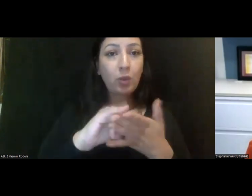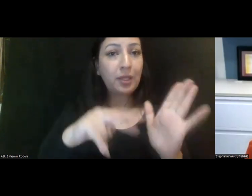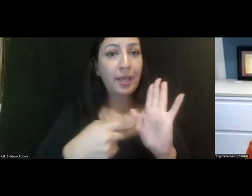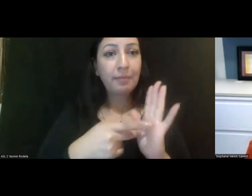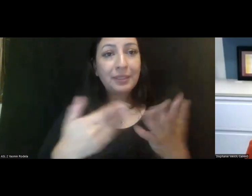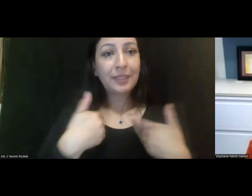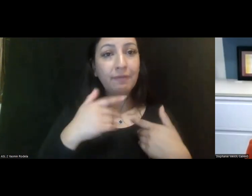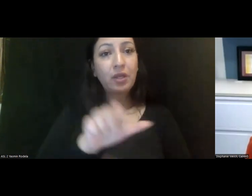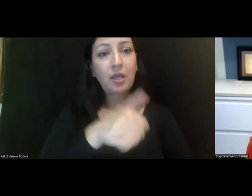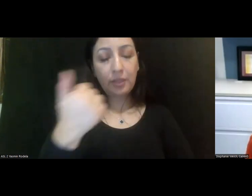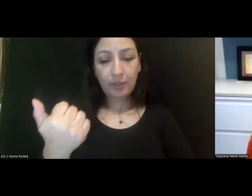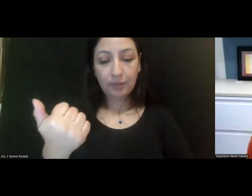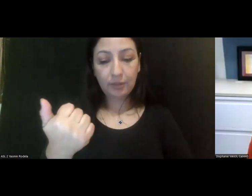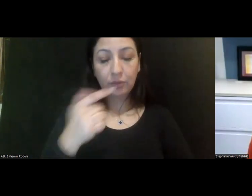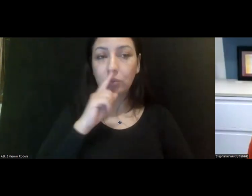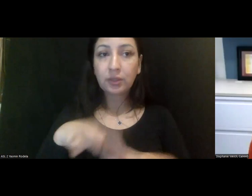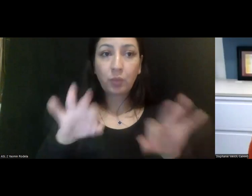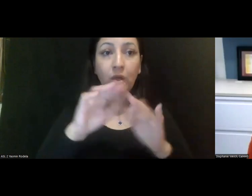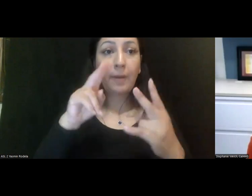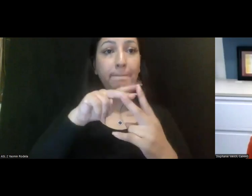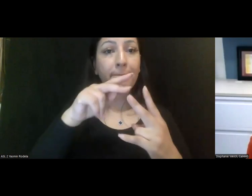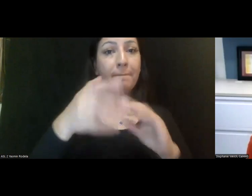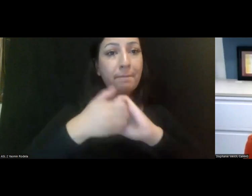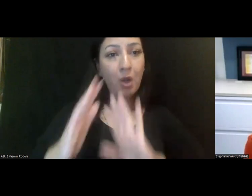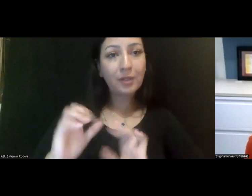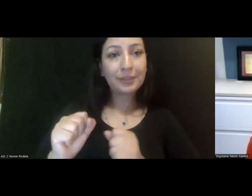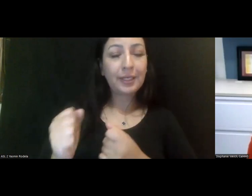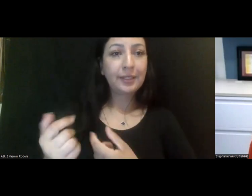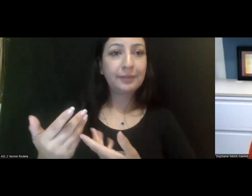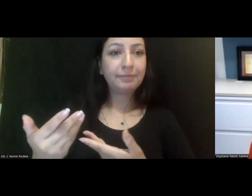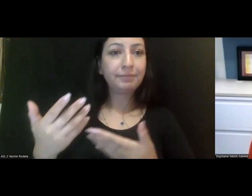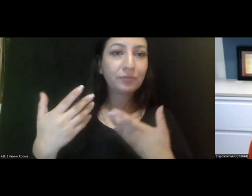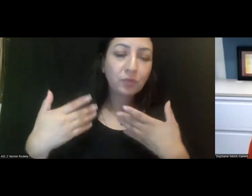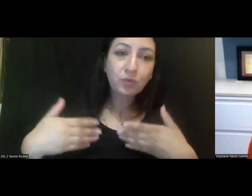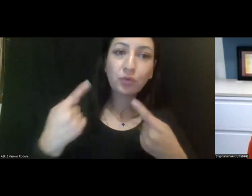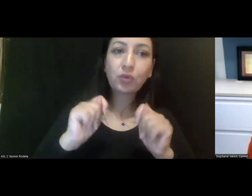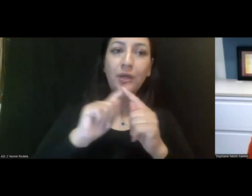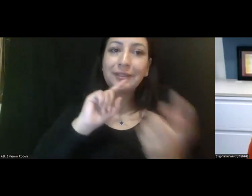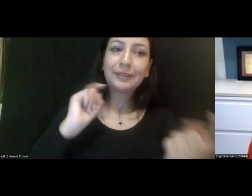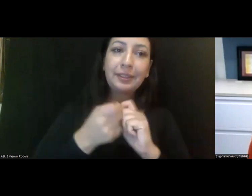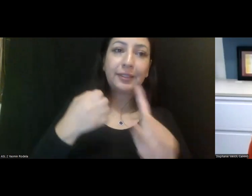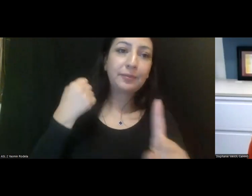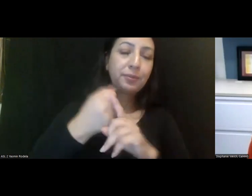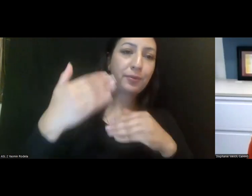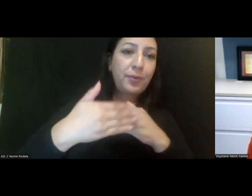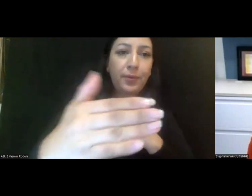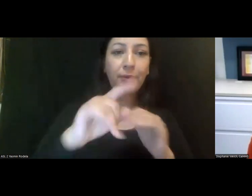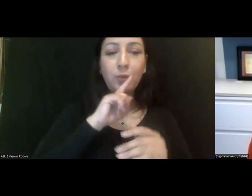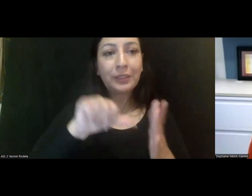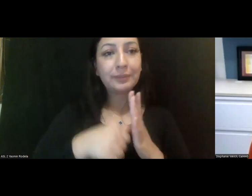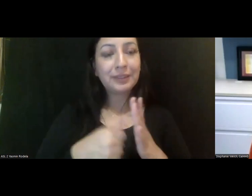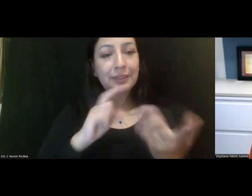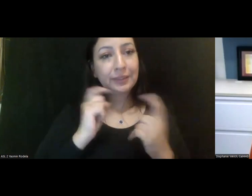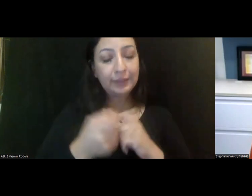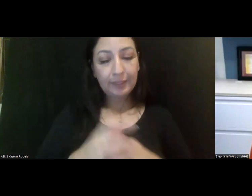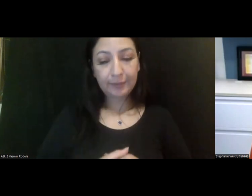having another, um, critical partner to, to drive change, really. And we are certainly putting a significant amount of change